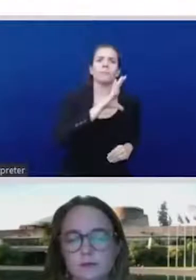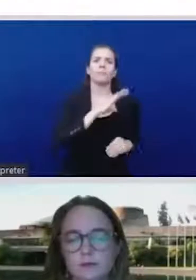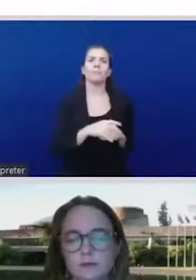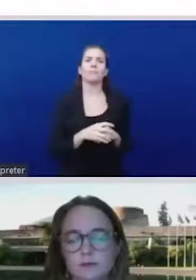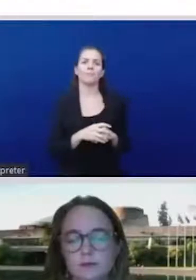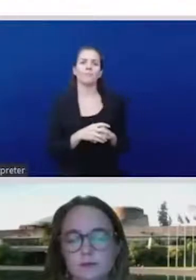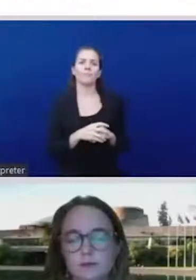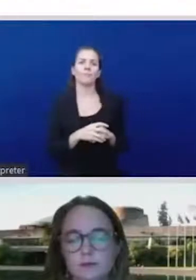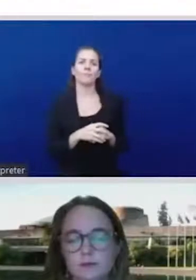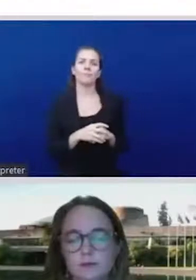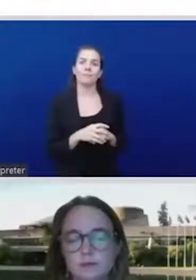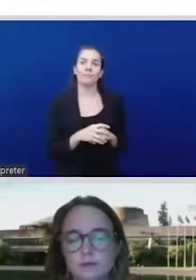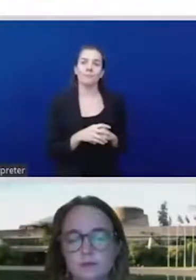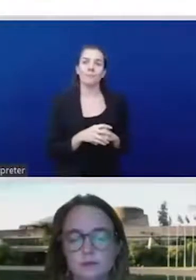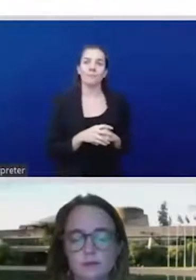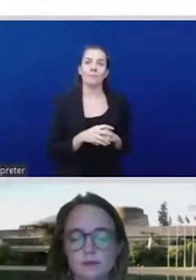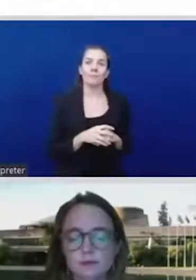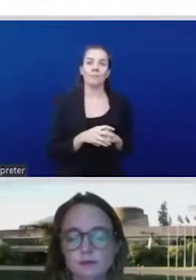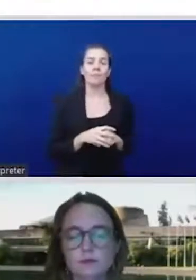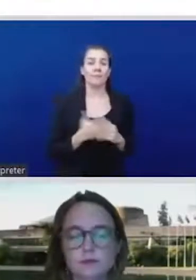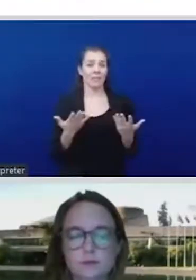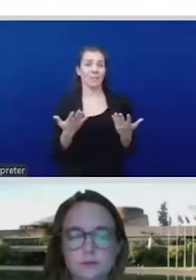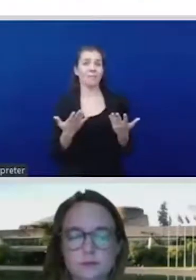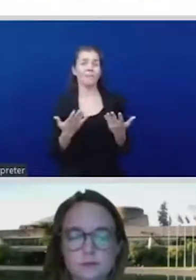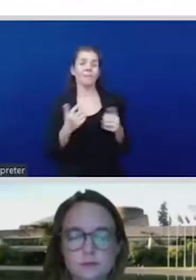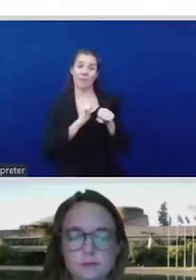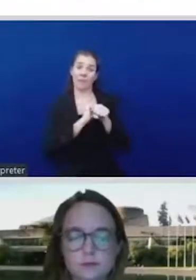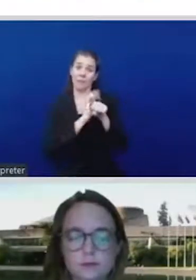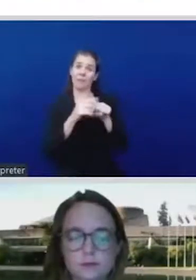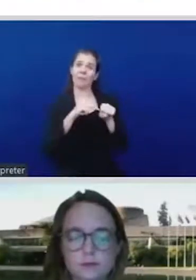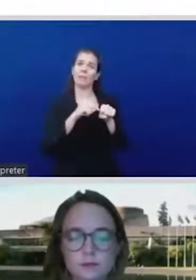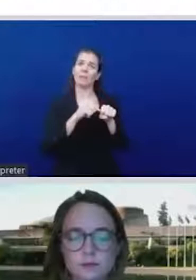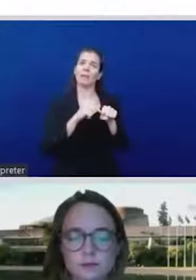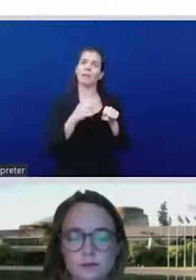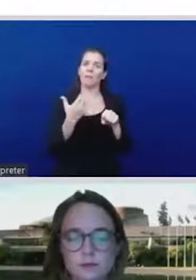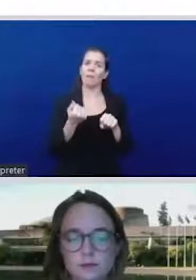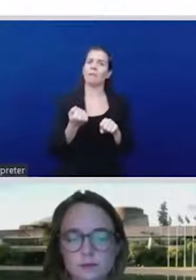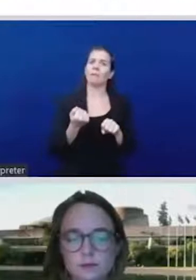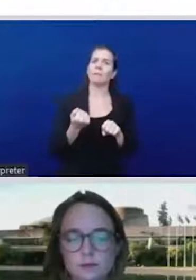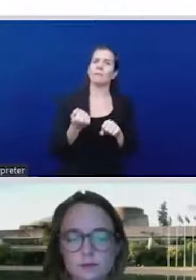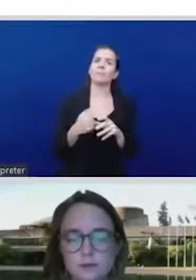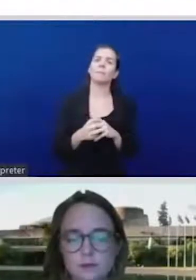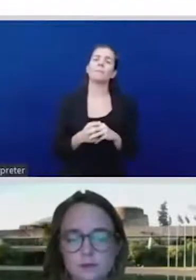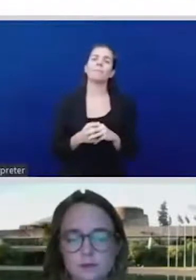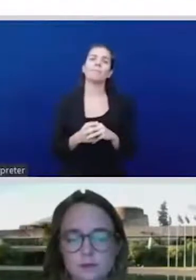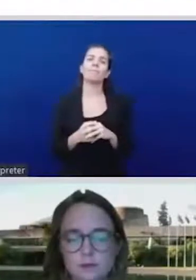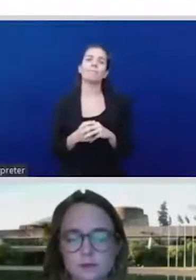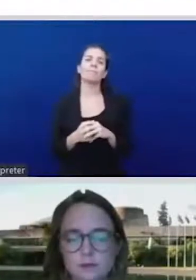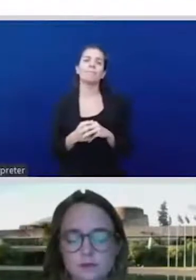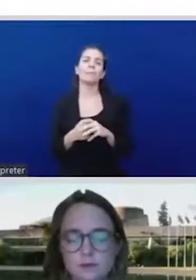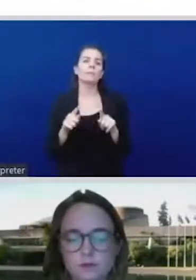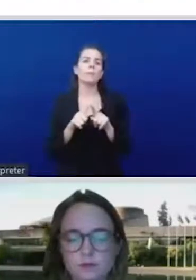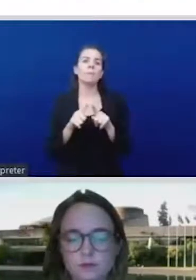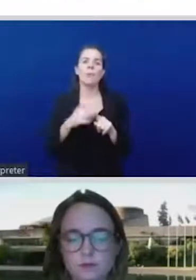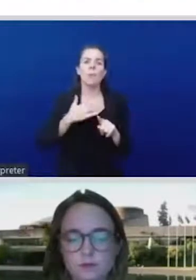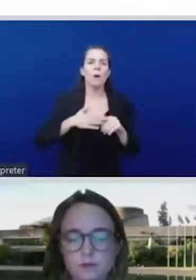earnings and profits, which they could use as a buffer against COVID, economic impacts, and despite paying out dividends to